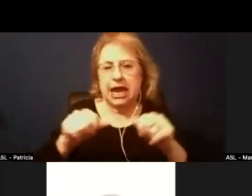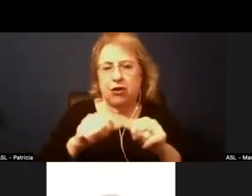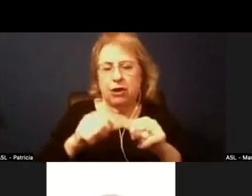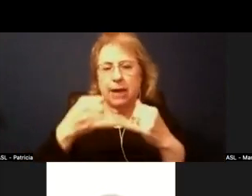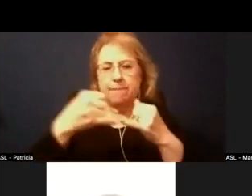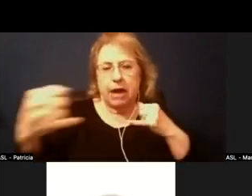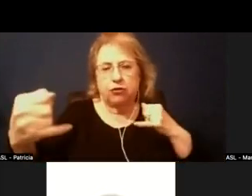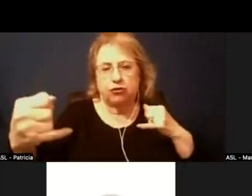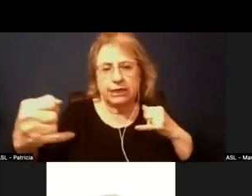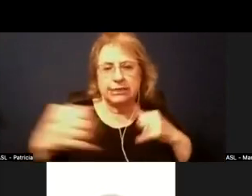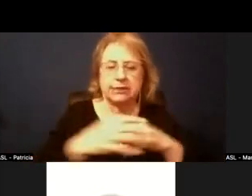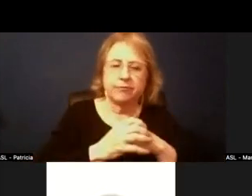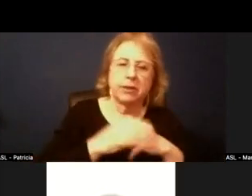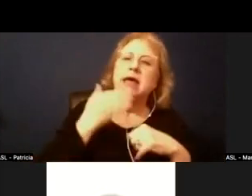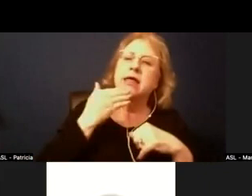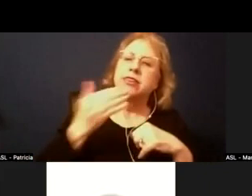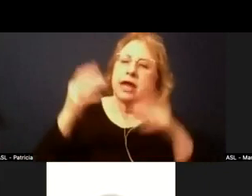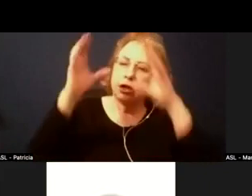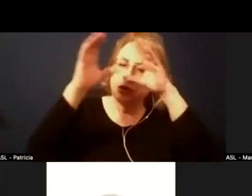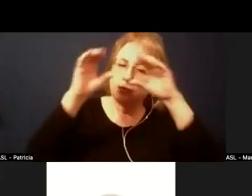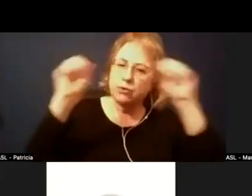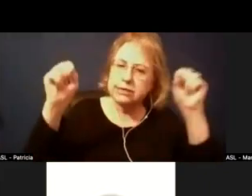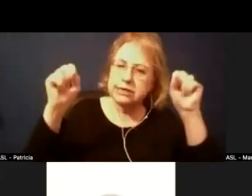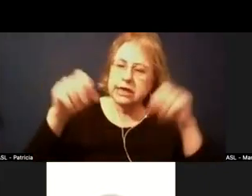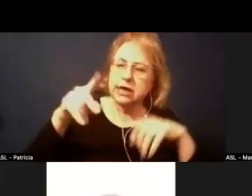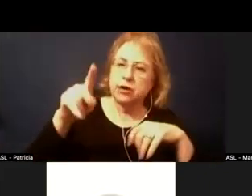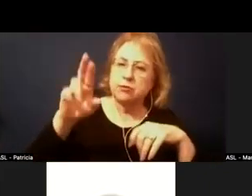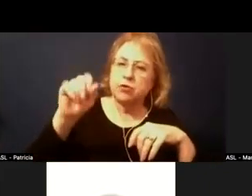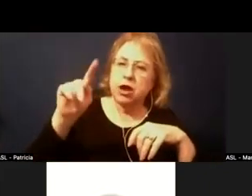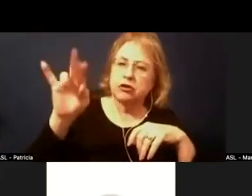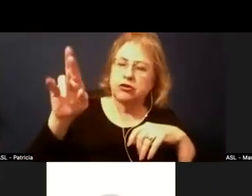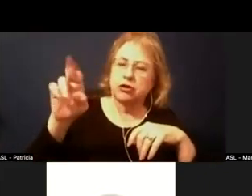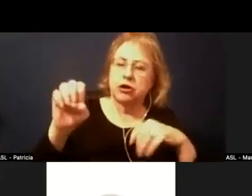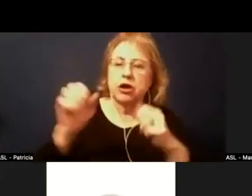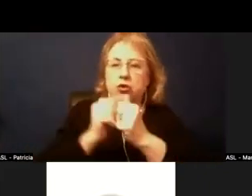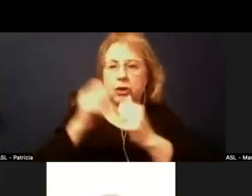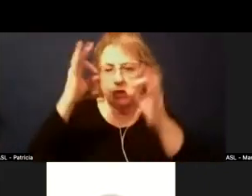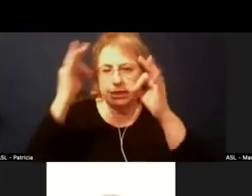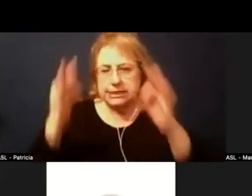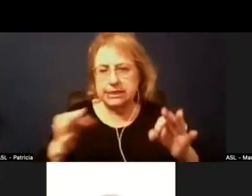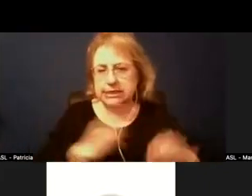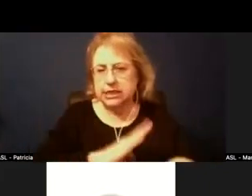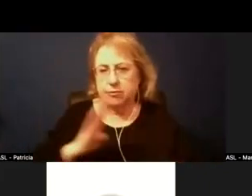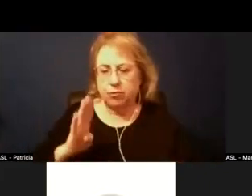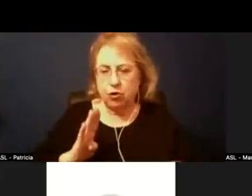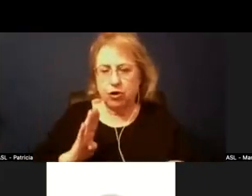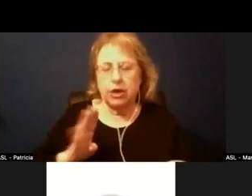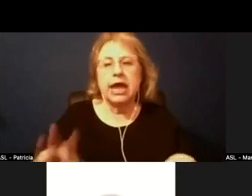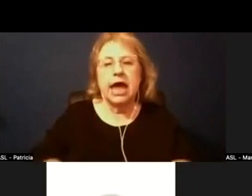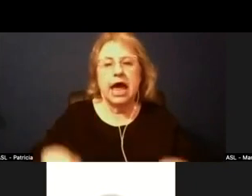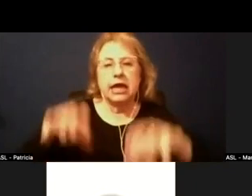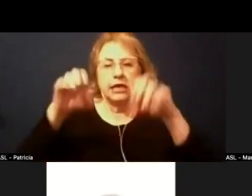um thank you president proctor with the decision um that was just made by the board to adopt map scenario